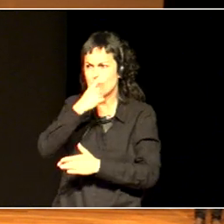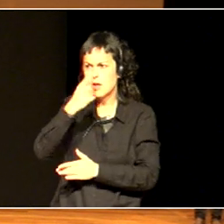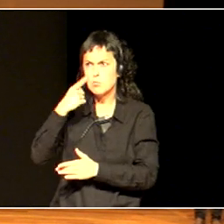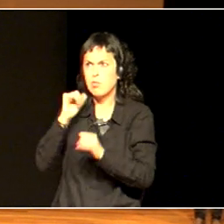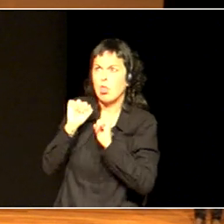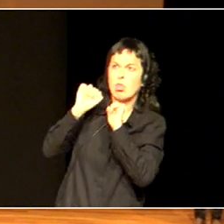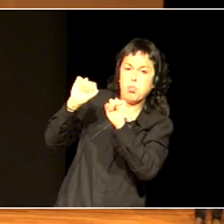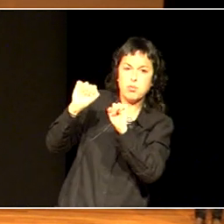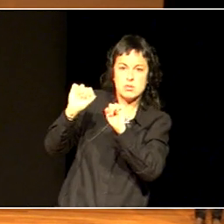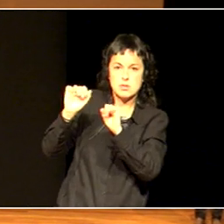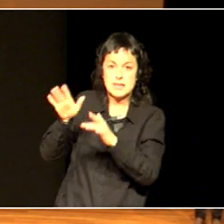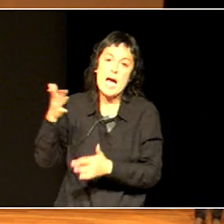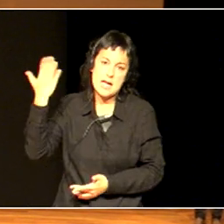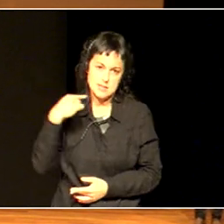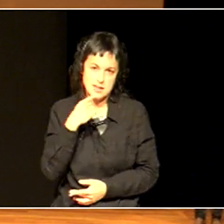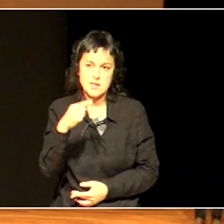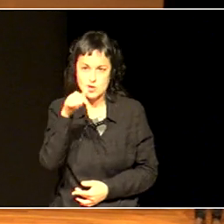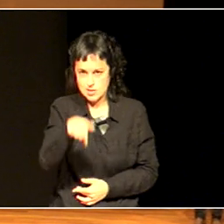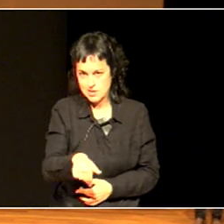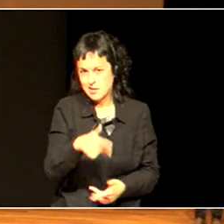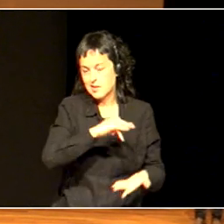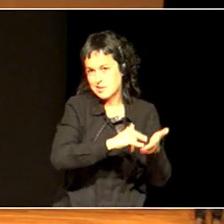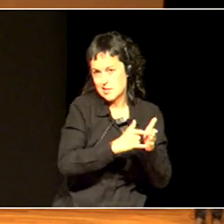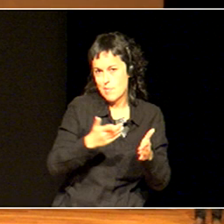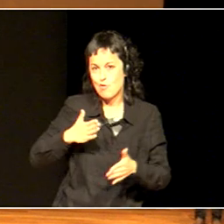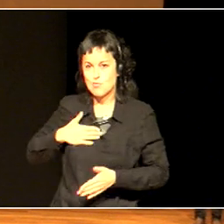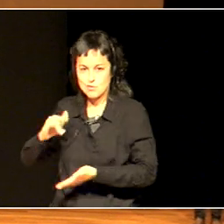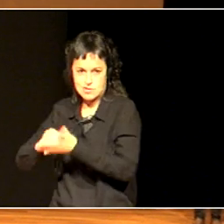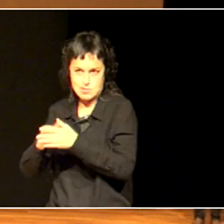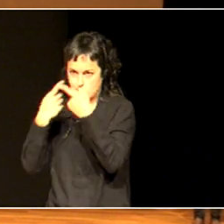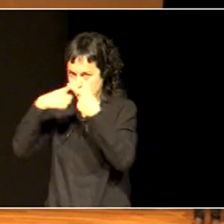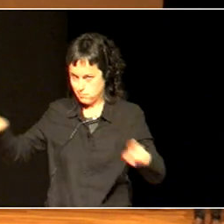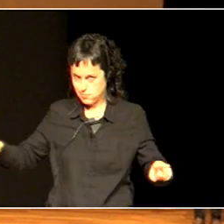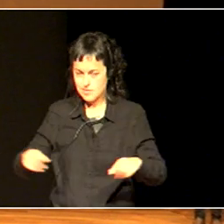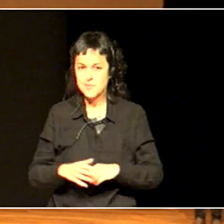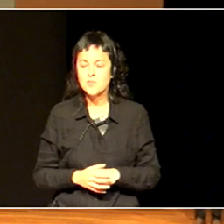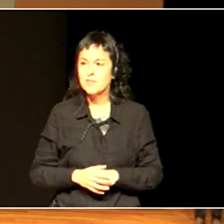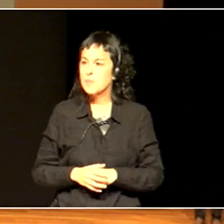And enables them to think about development for themselves.